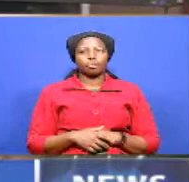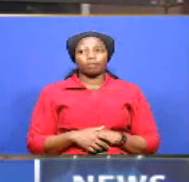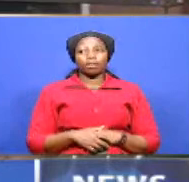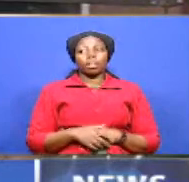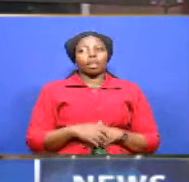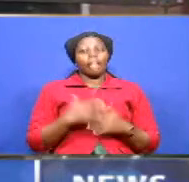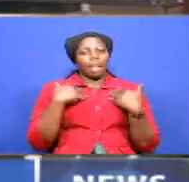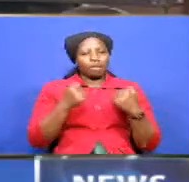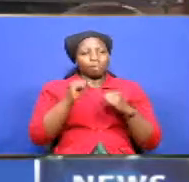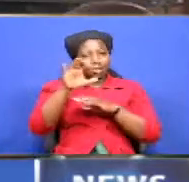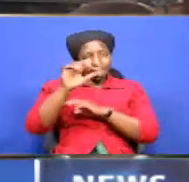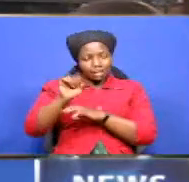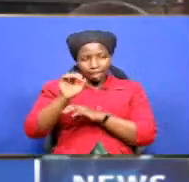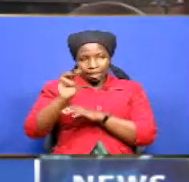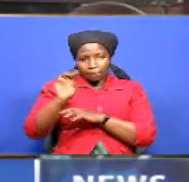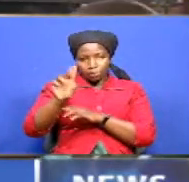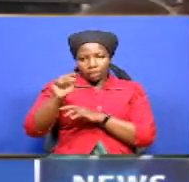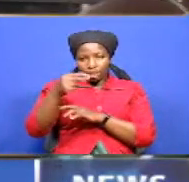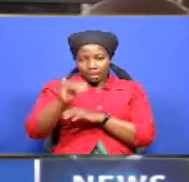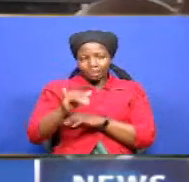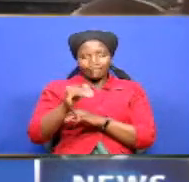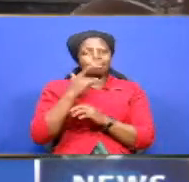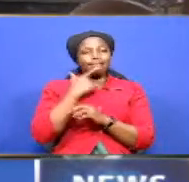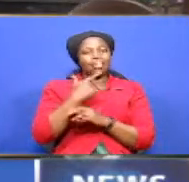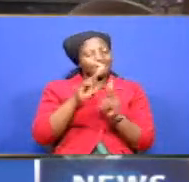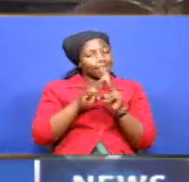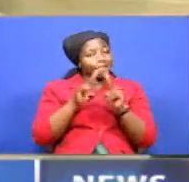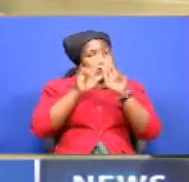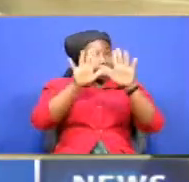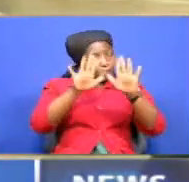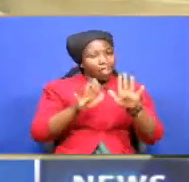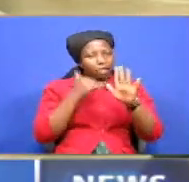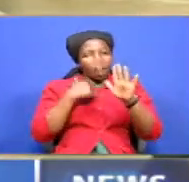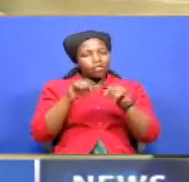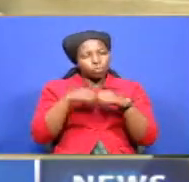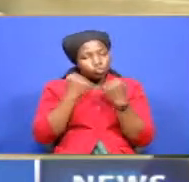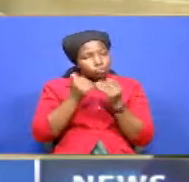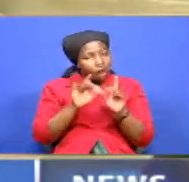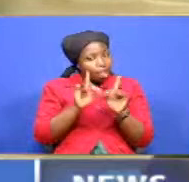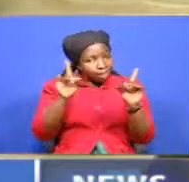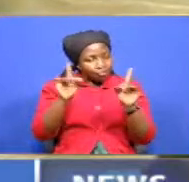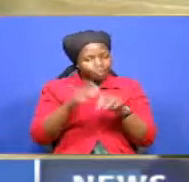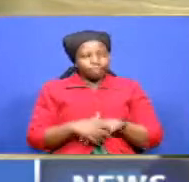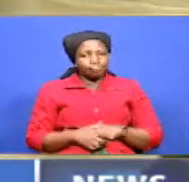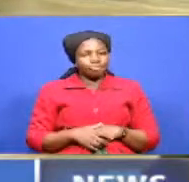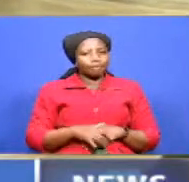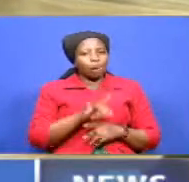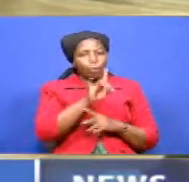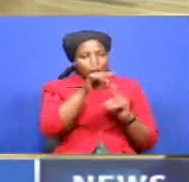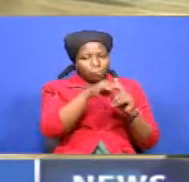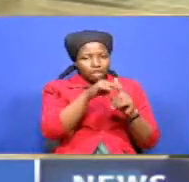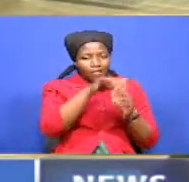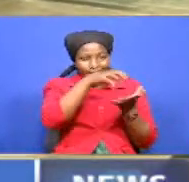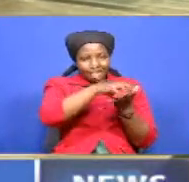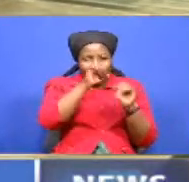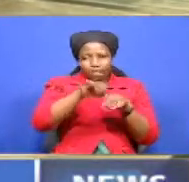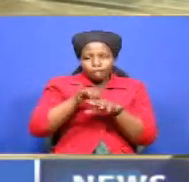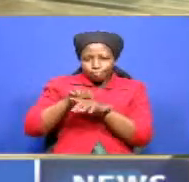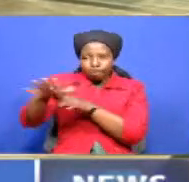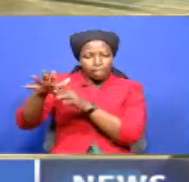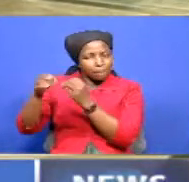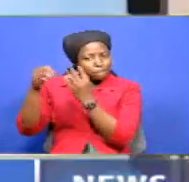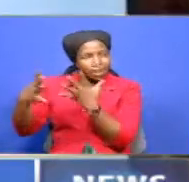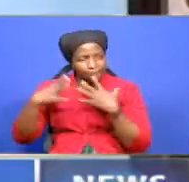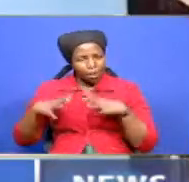Secretary Mutahi Kagwe reiterating the importance of social distancing and how damaging one positive case can be if not tamed